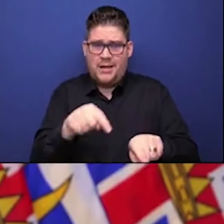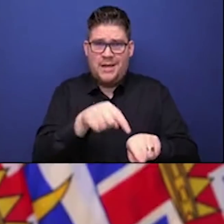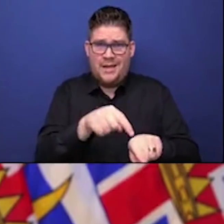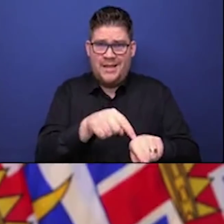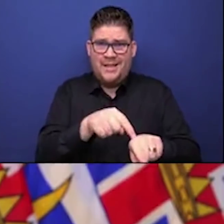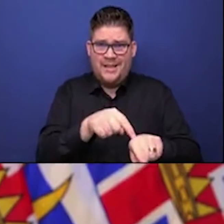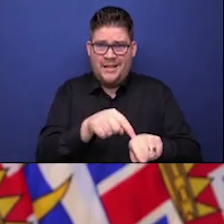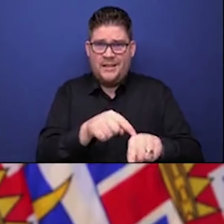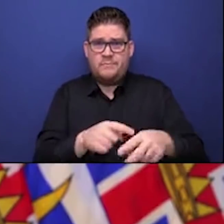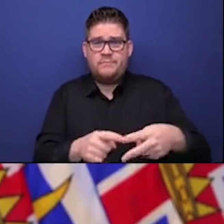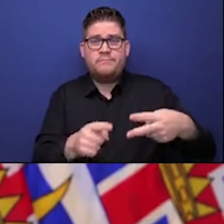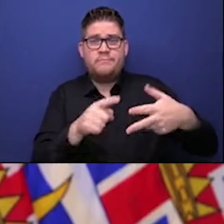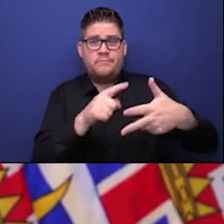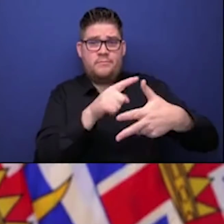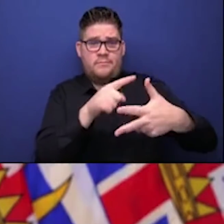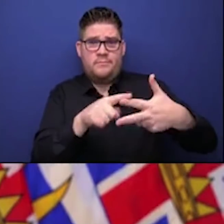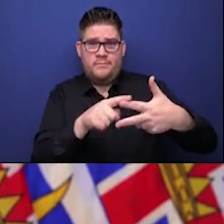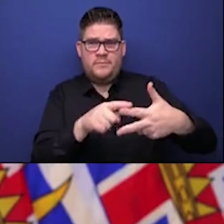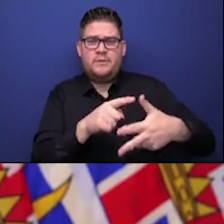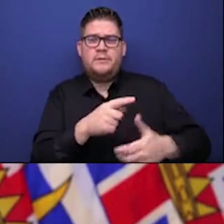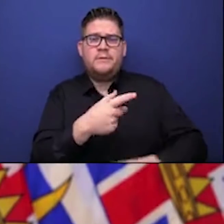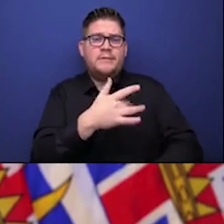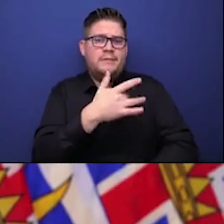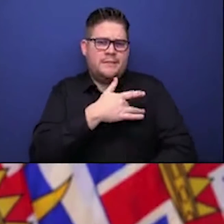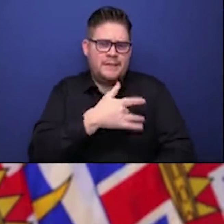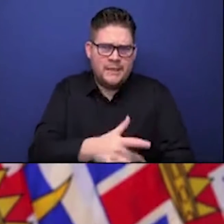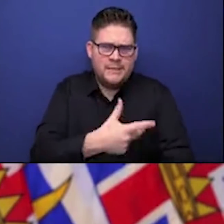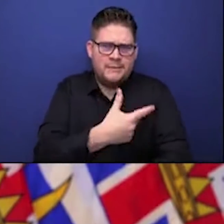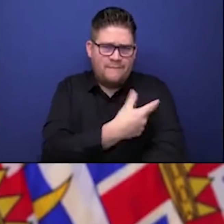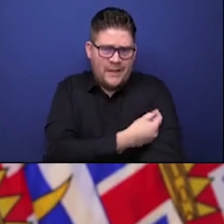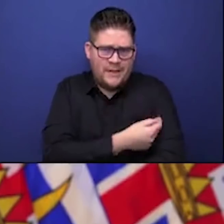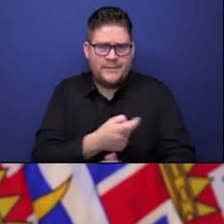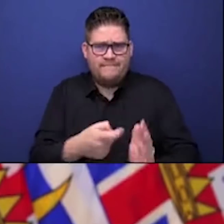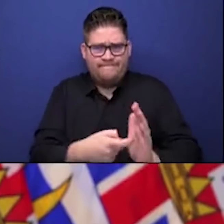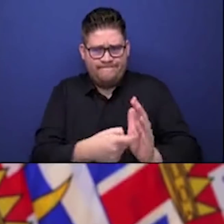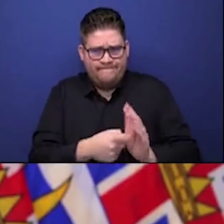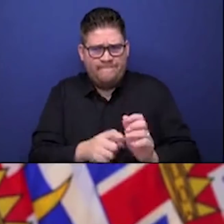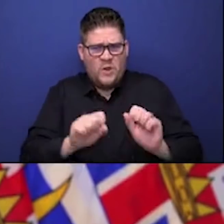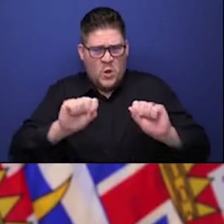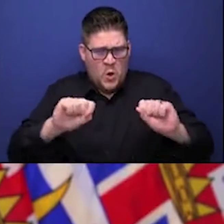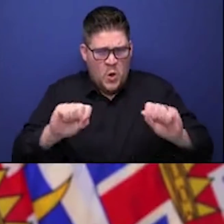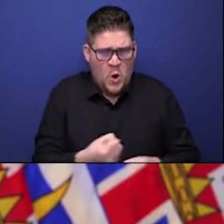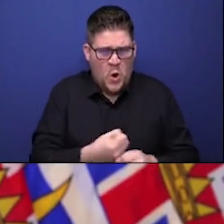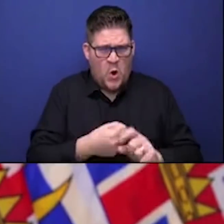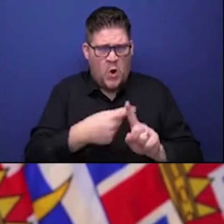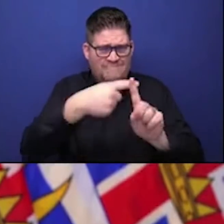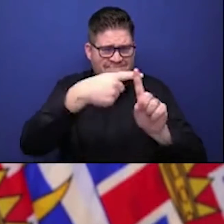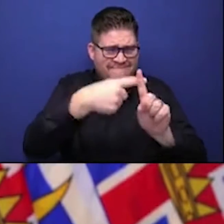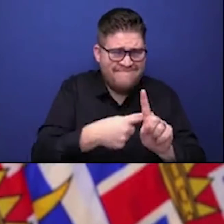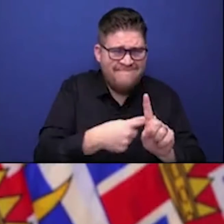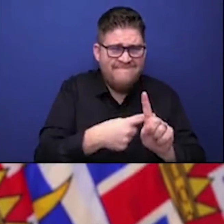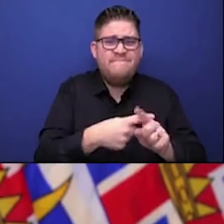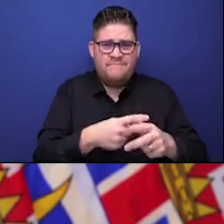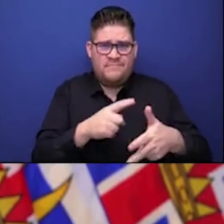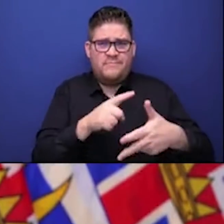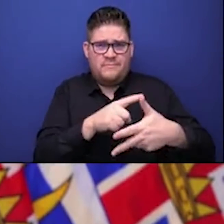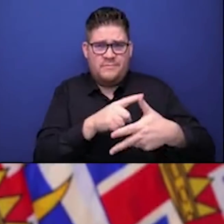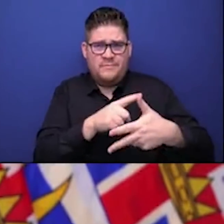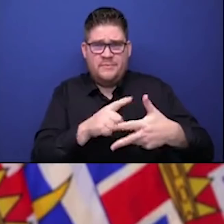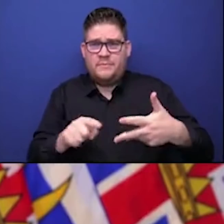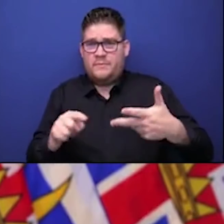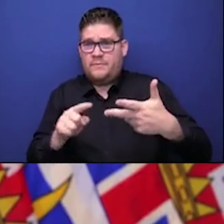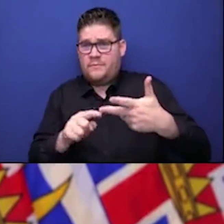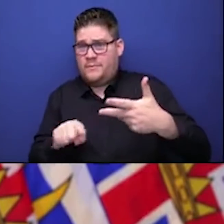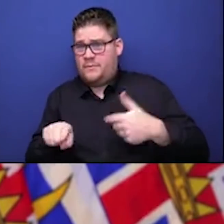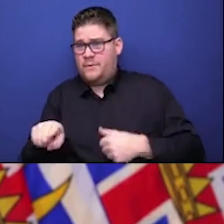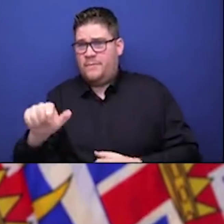the supplies that we're going to get in the short term are going to be at the level that we have with the Pfizer and the Moderna vaccines. We